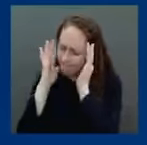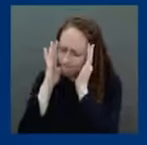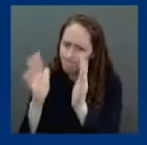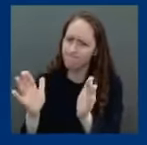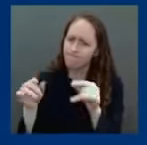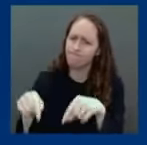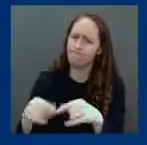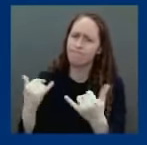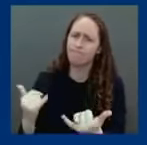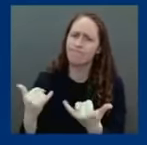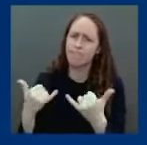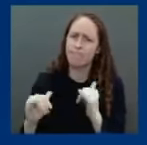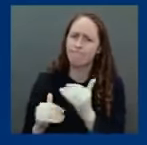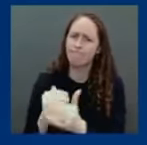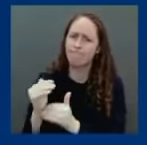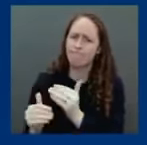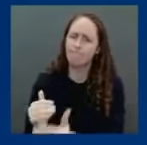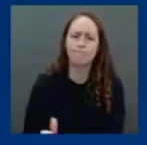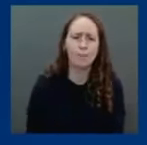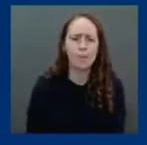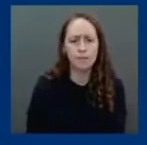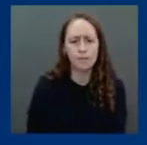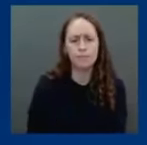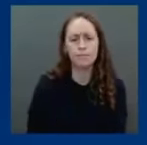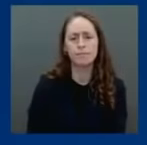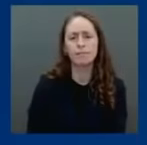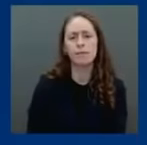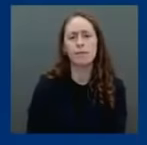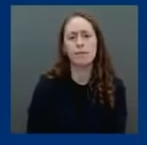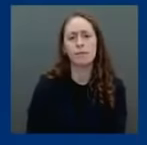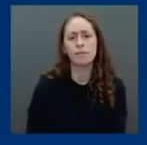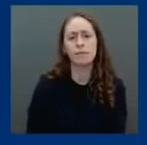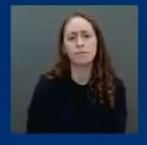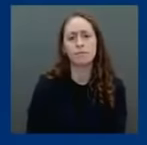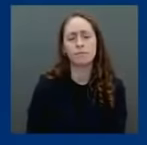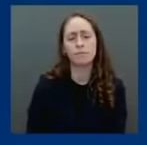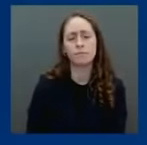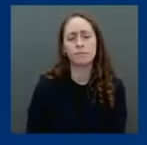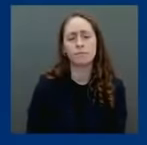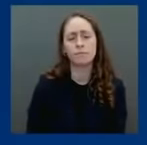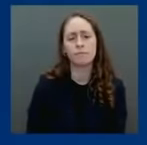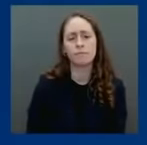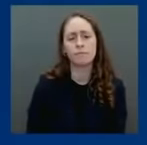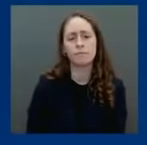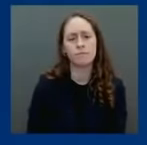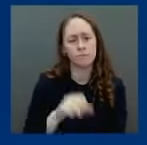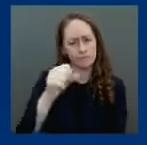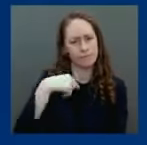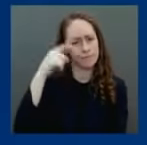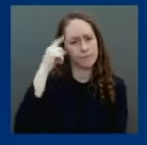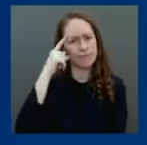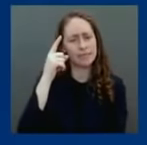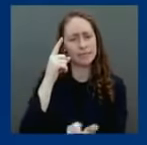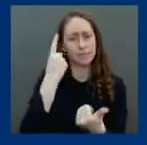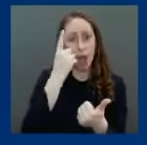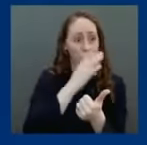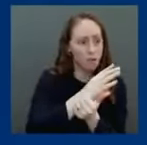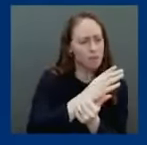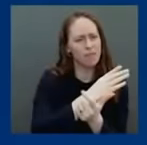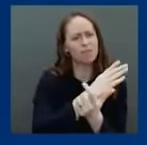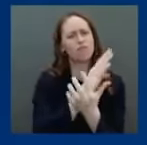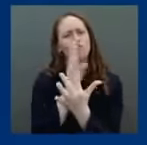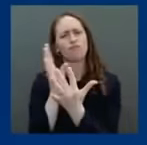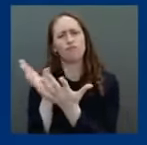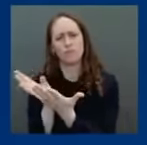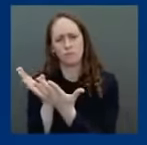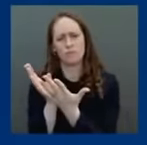every aspect of this outbreak for lessons learned that is not only what the origin of the virus and the virus and of the outbreak